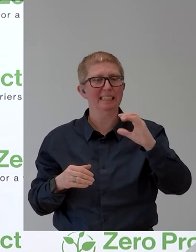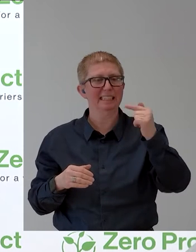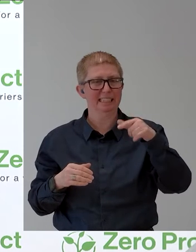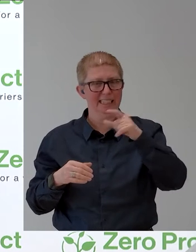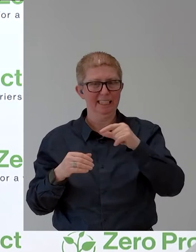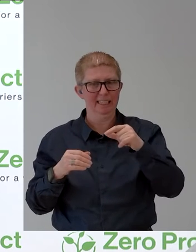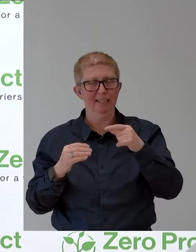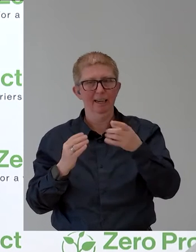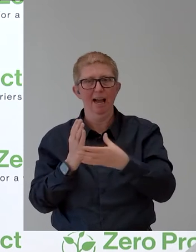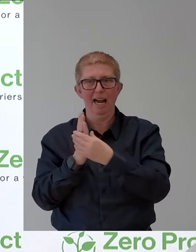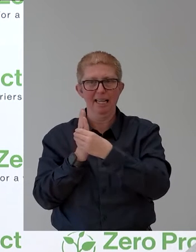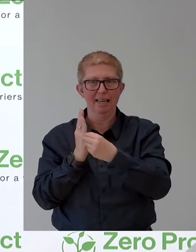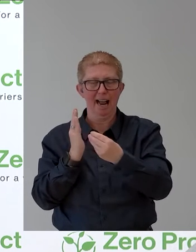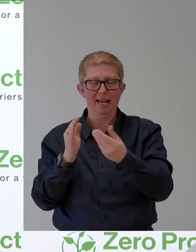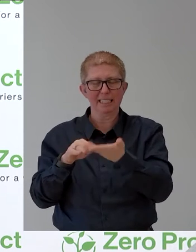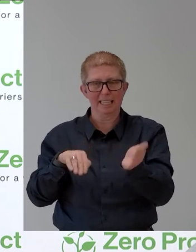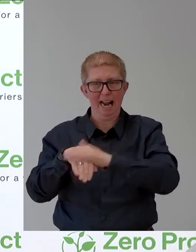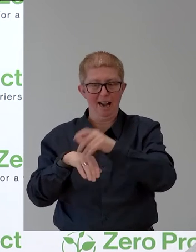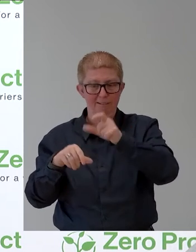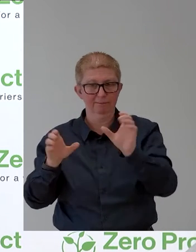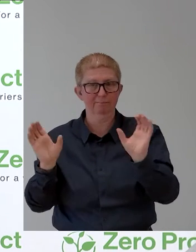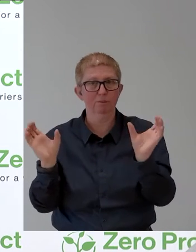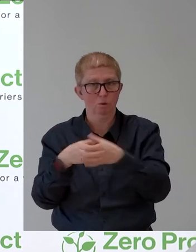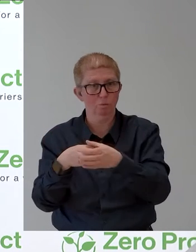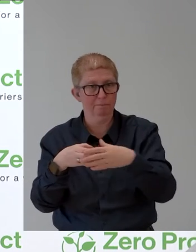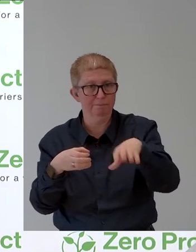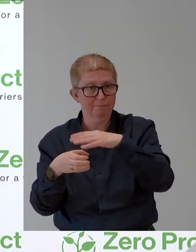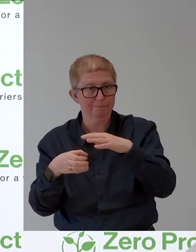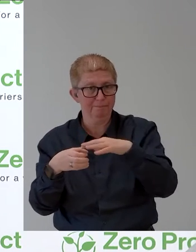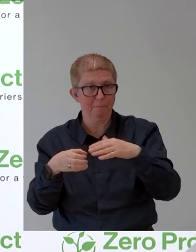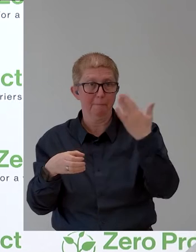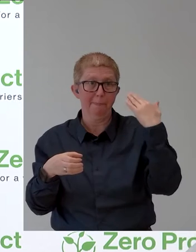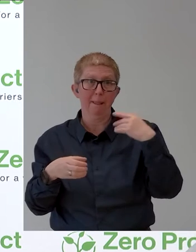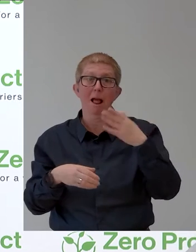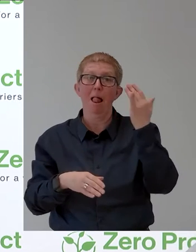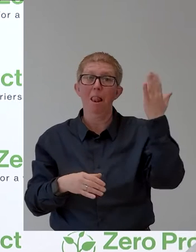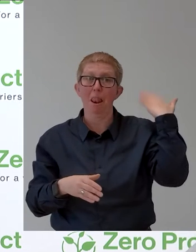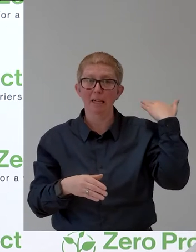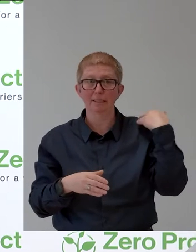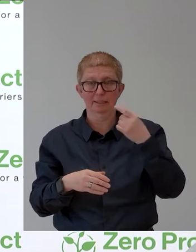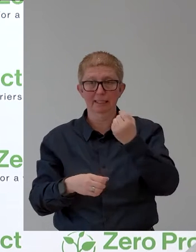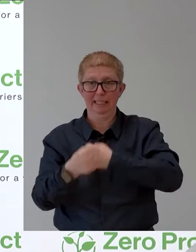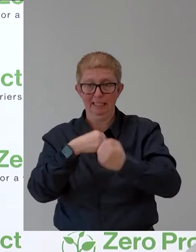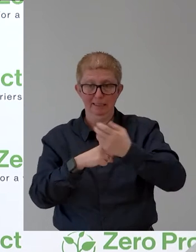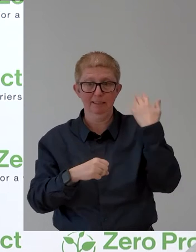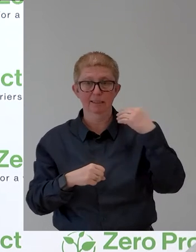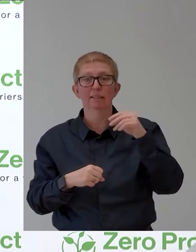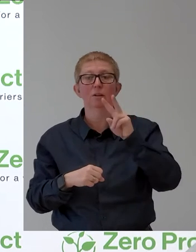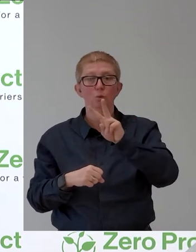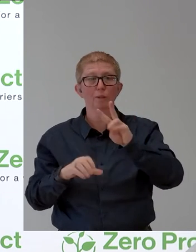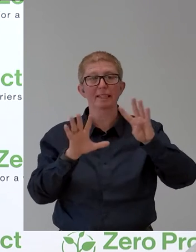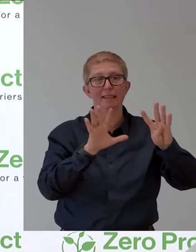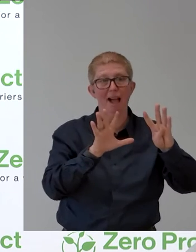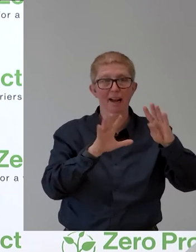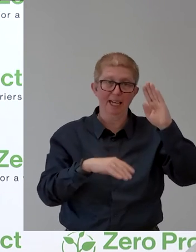We had 29 different technologies who had a virtual five-minute pitch session in front of the